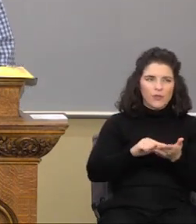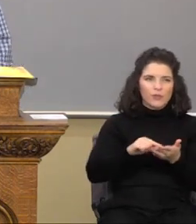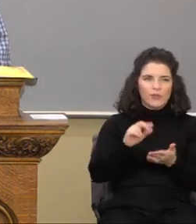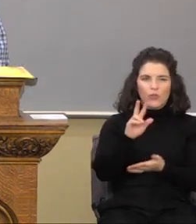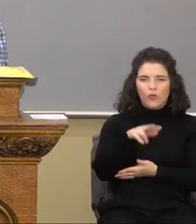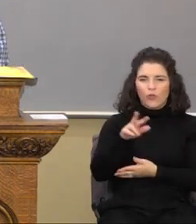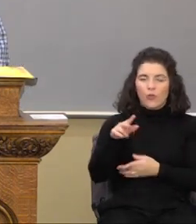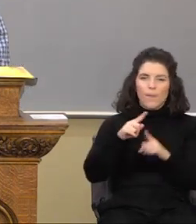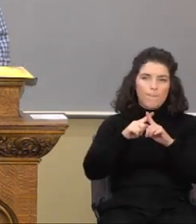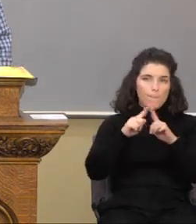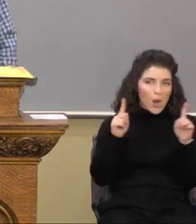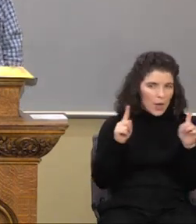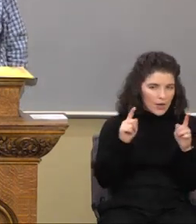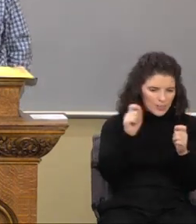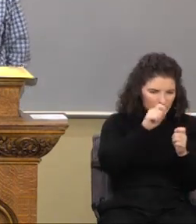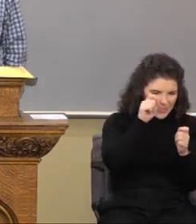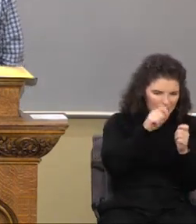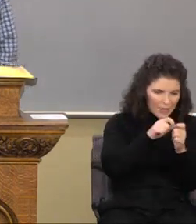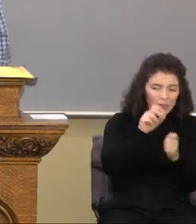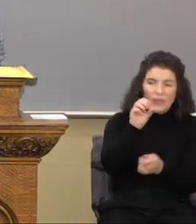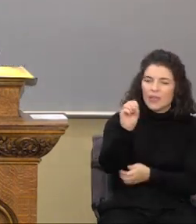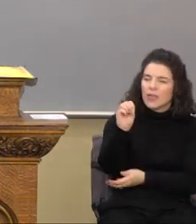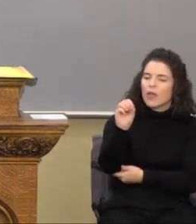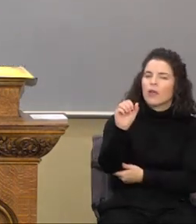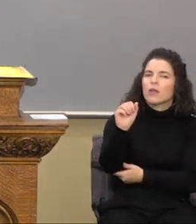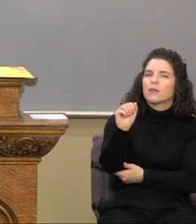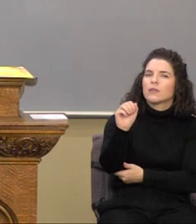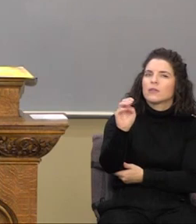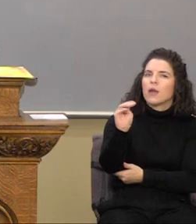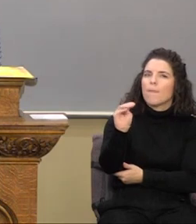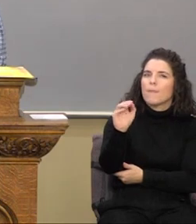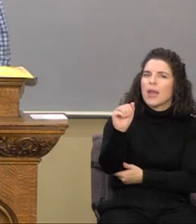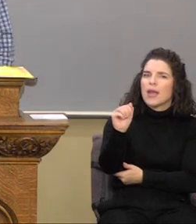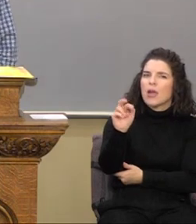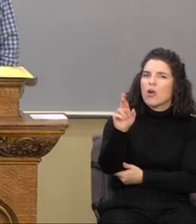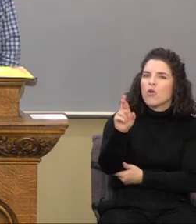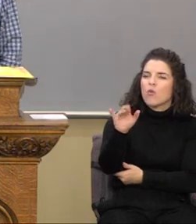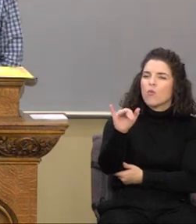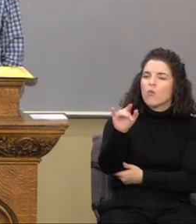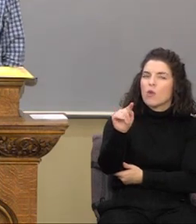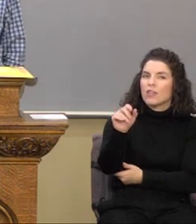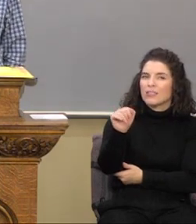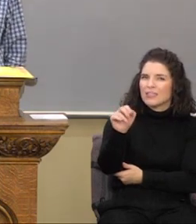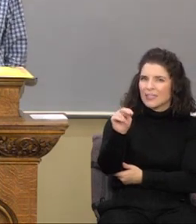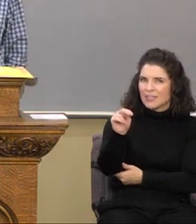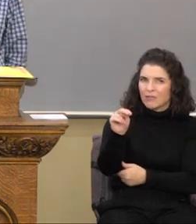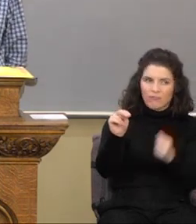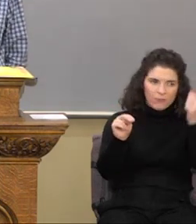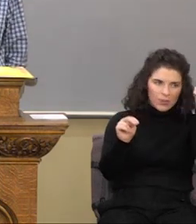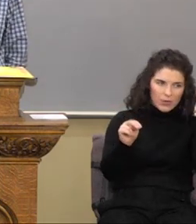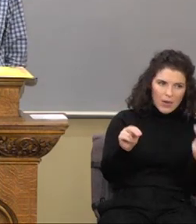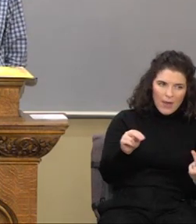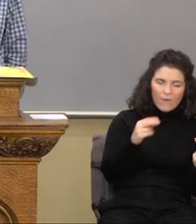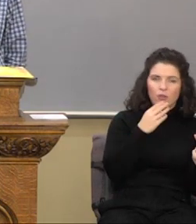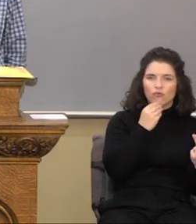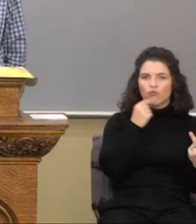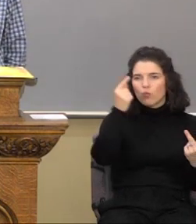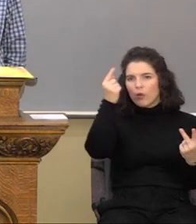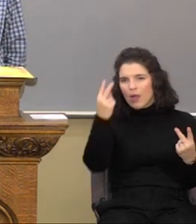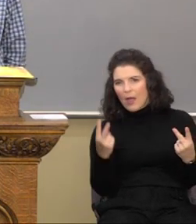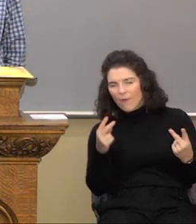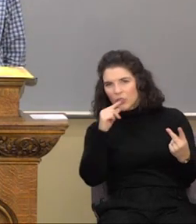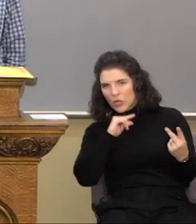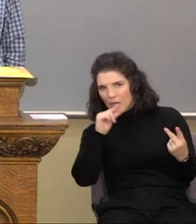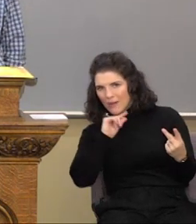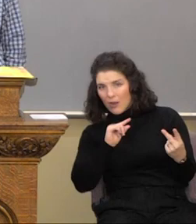Samaritan, we're not going to get, did the Jew have any fondness for the Samaritan?